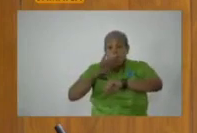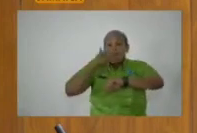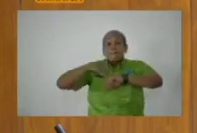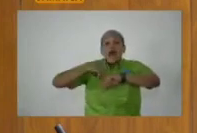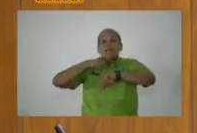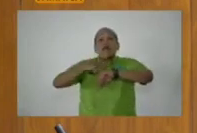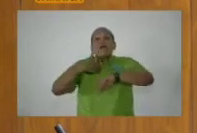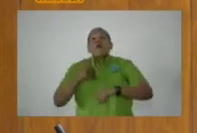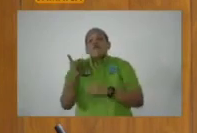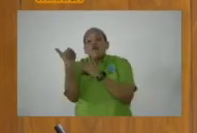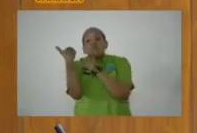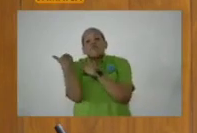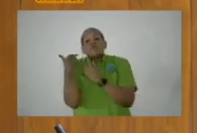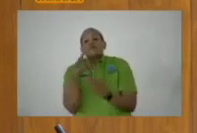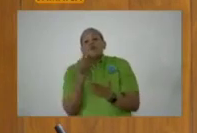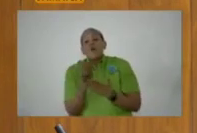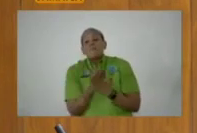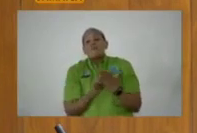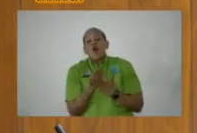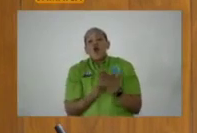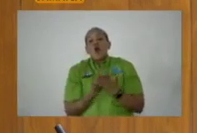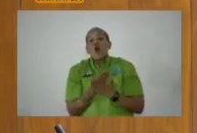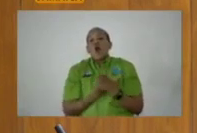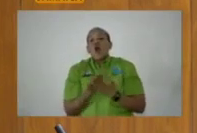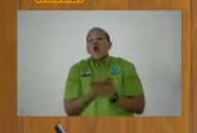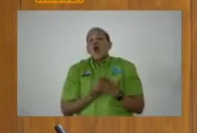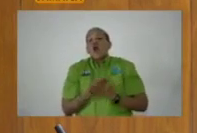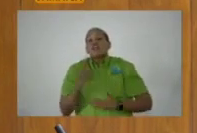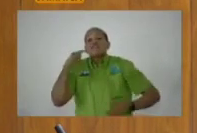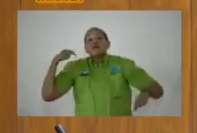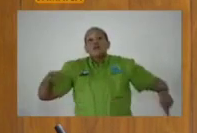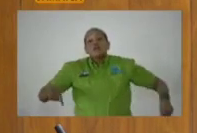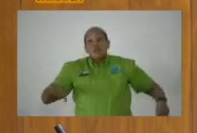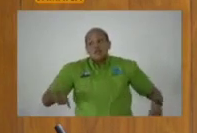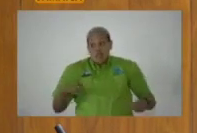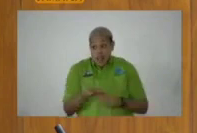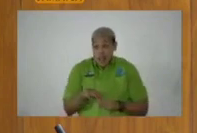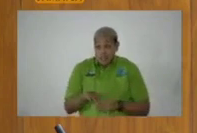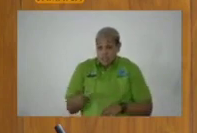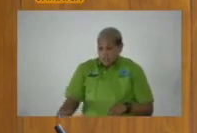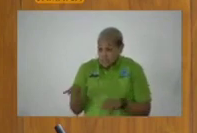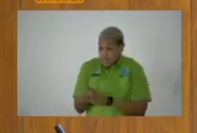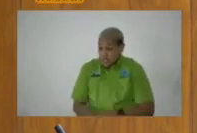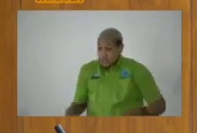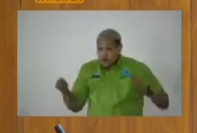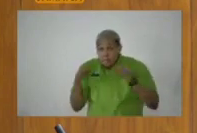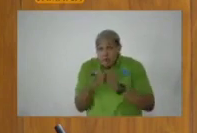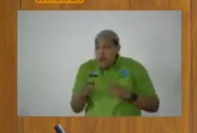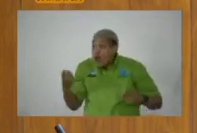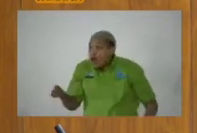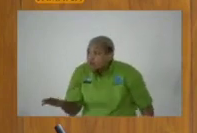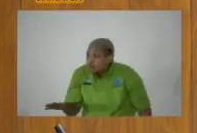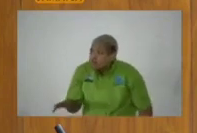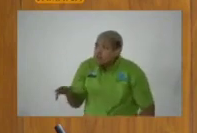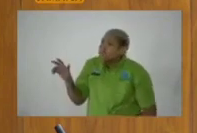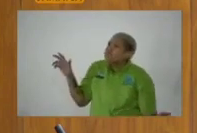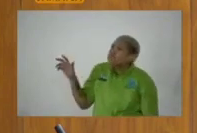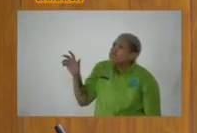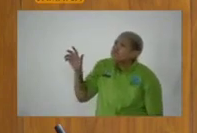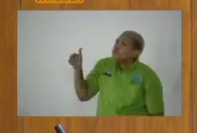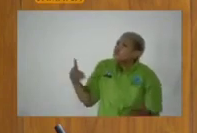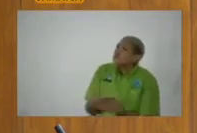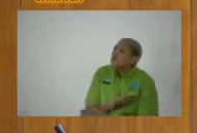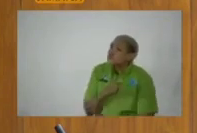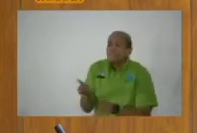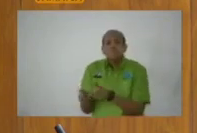responsibility to budget for an election. This election was known. It never catch anybody like Nicodemus in the